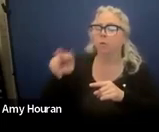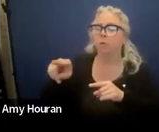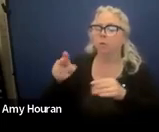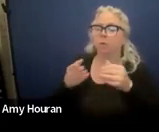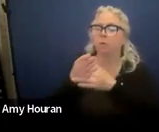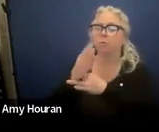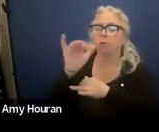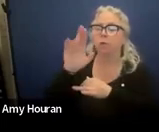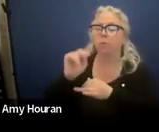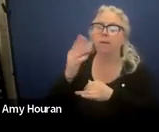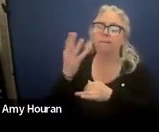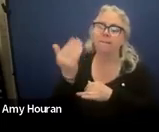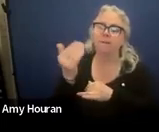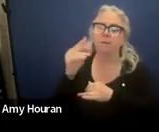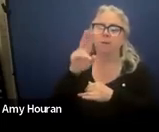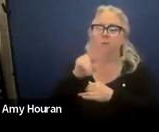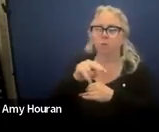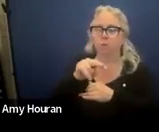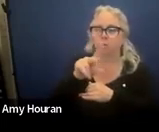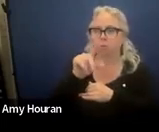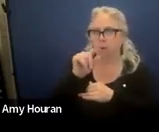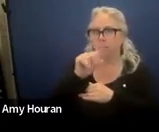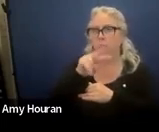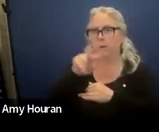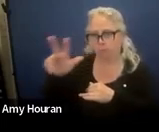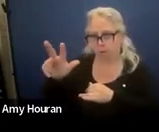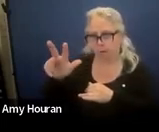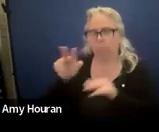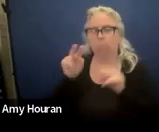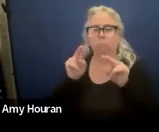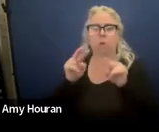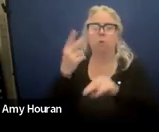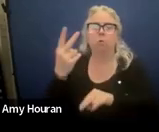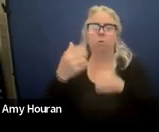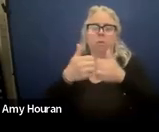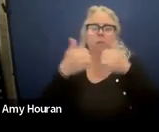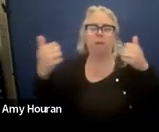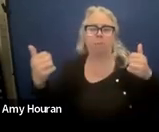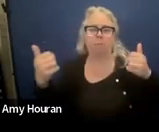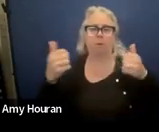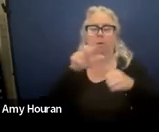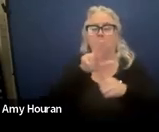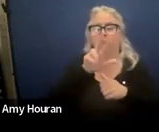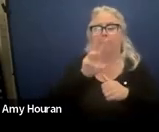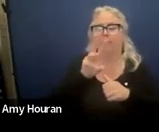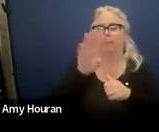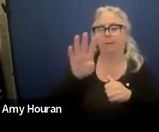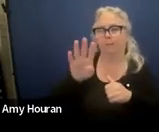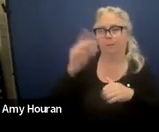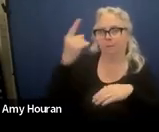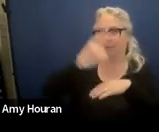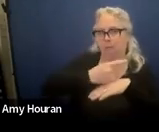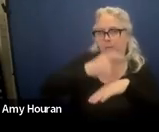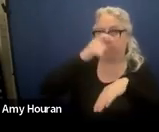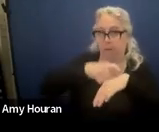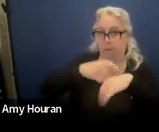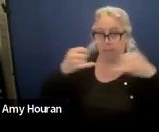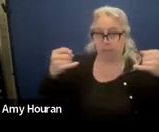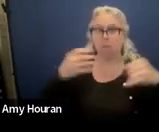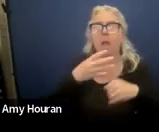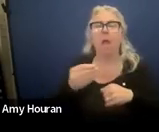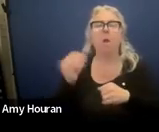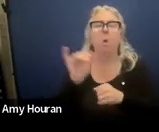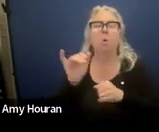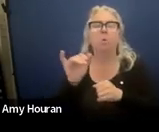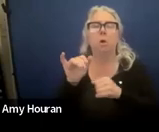15th 2023 so just looking at those as two separate 364 day timelines um and then there's the box